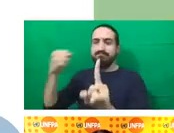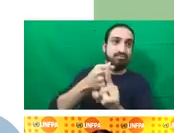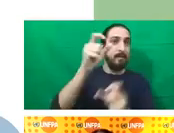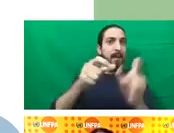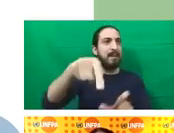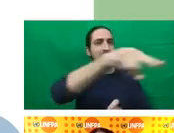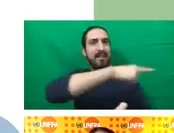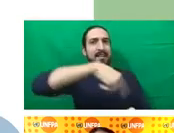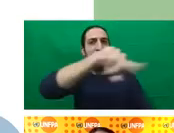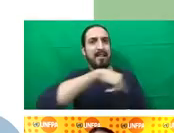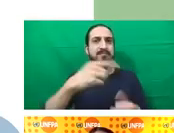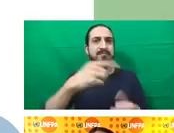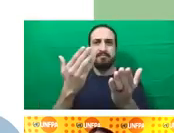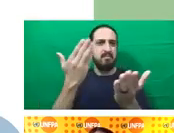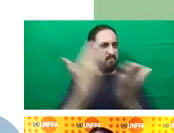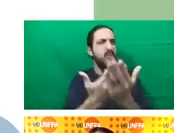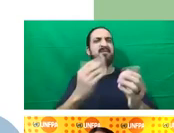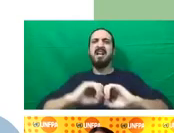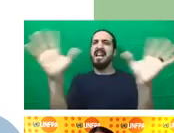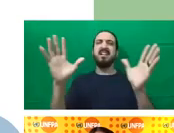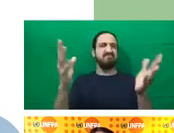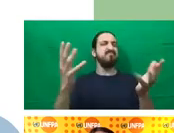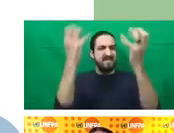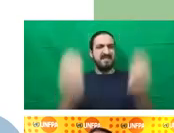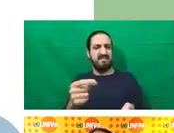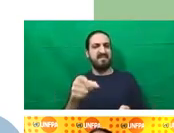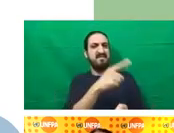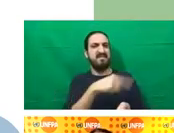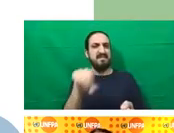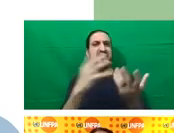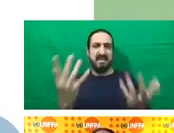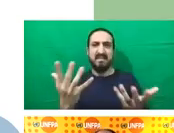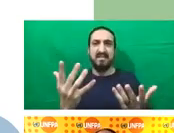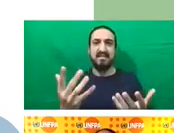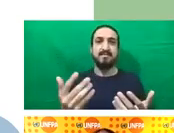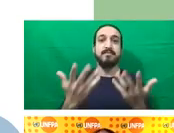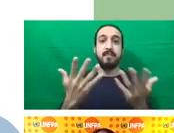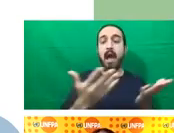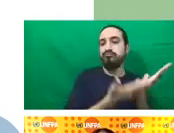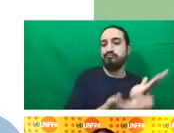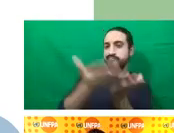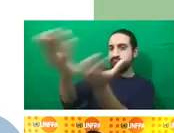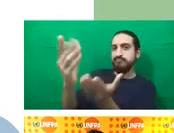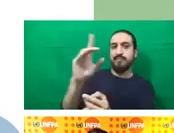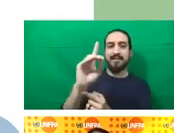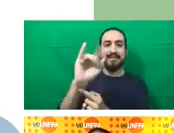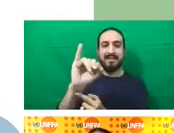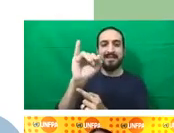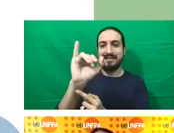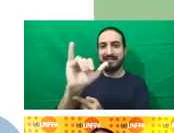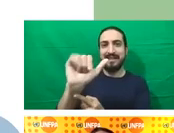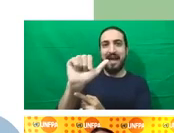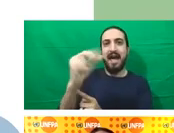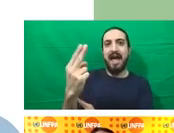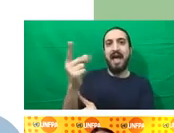I'm going to pass over to Divya Matthew from Women Deliver to unpack other aspects of this evidence before we dive into